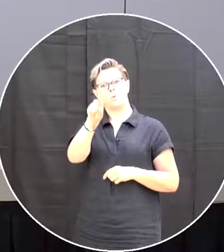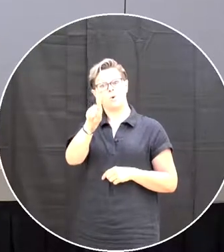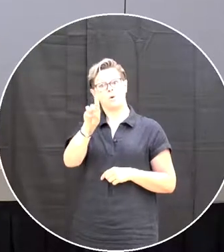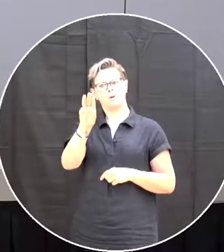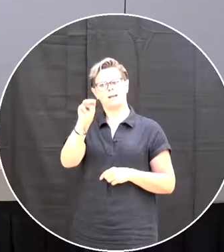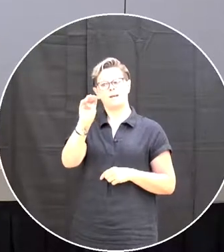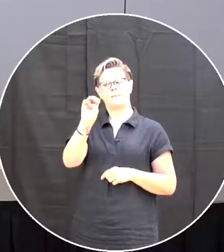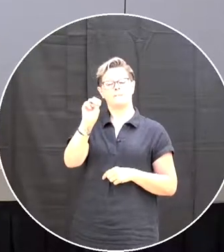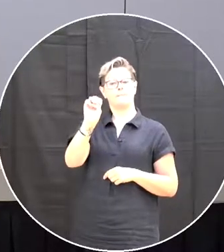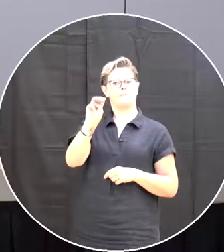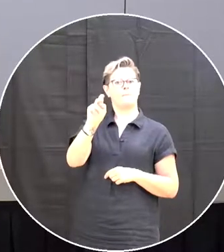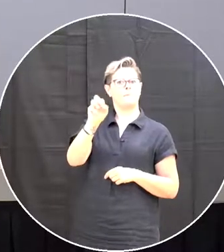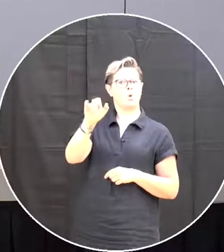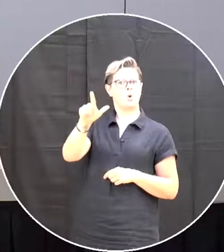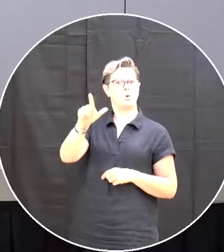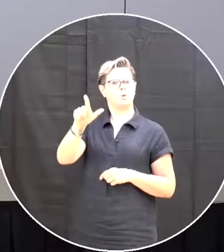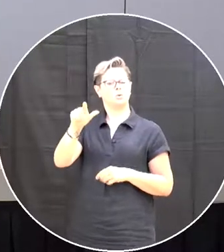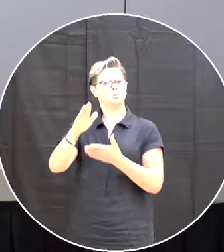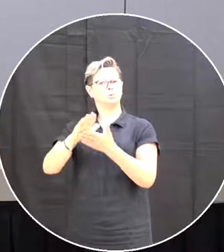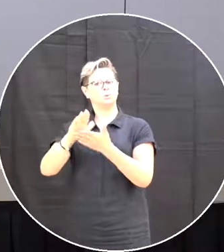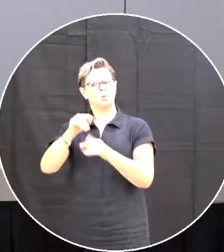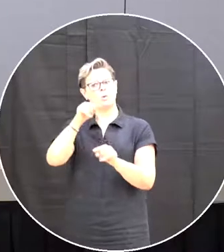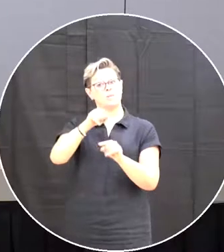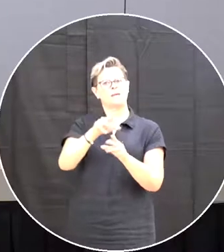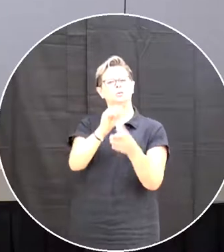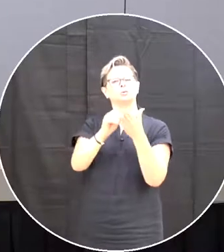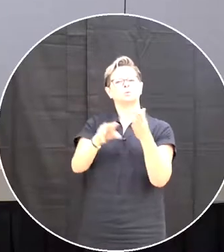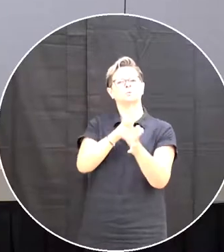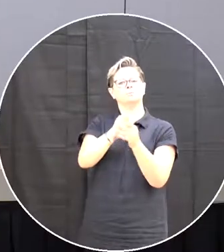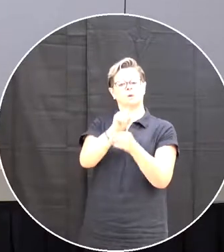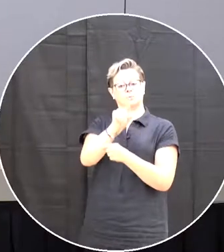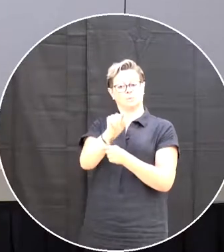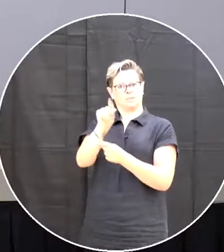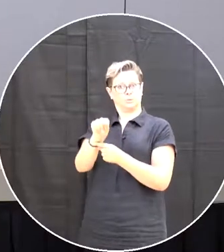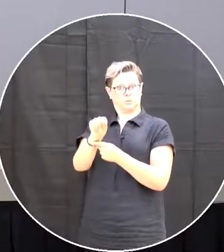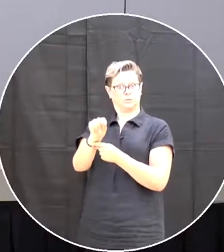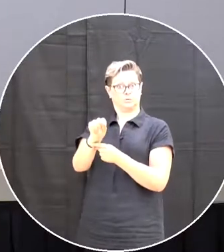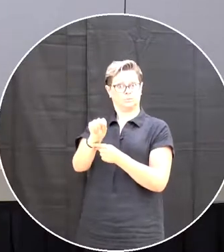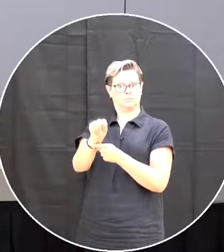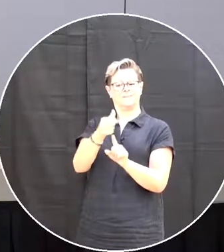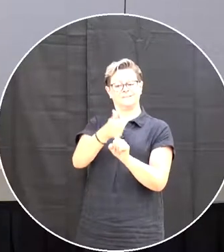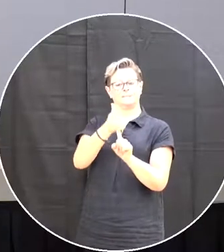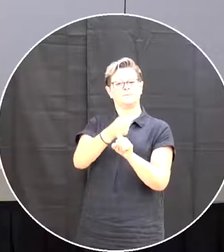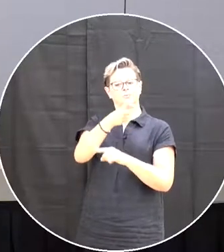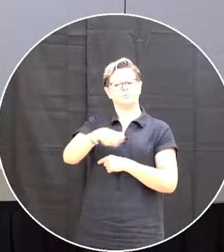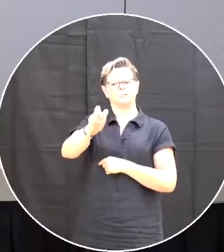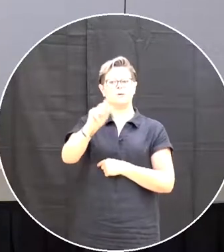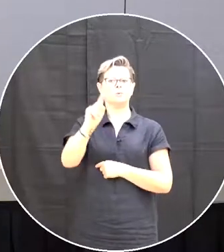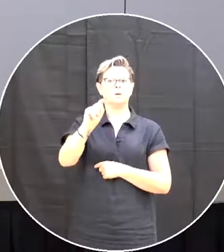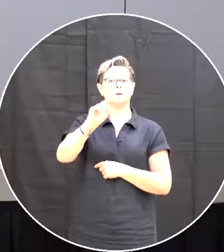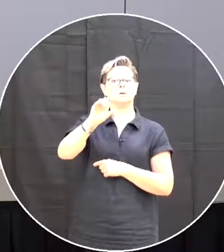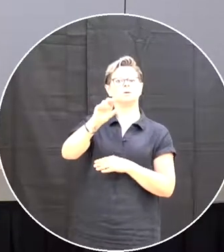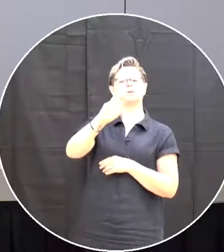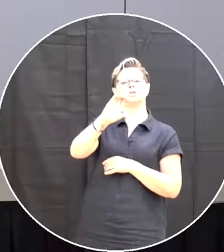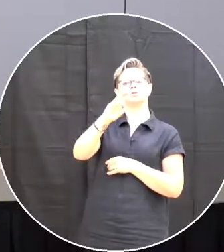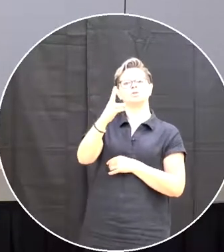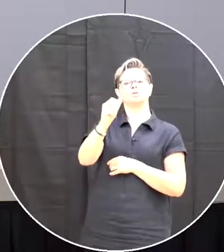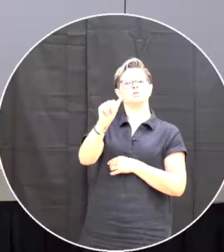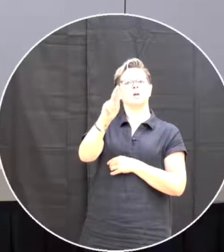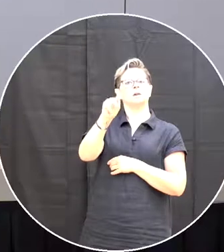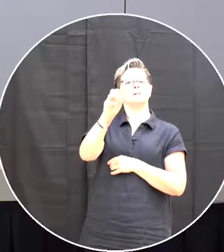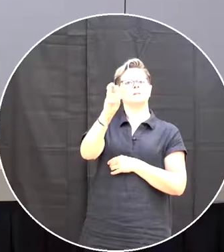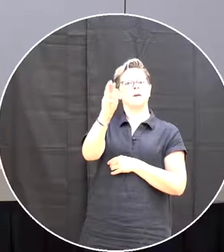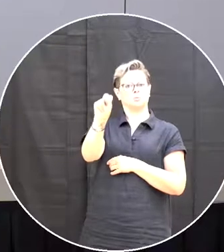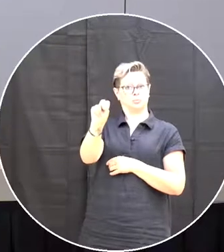one student enrolled as of june of 2020 and that student uh transferred to charlottetown to william gillette academy